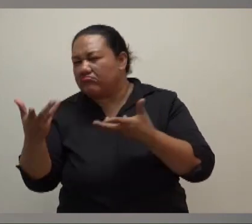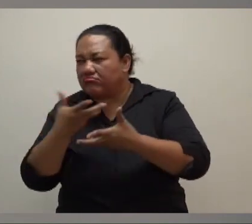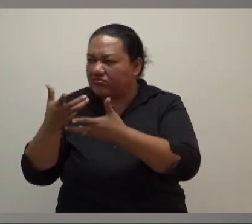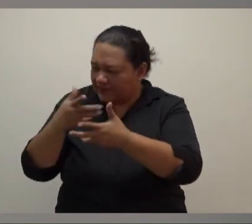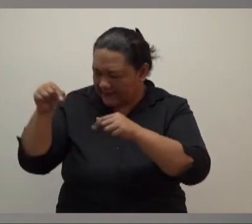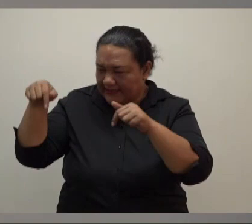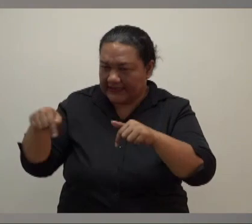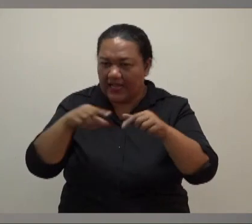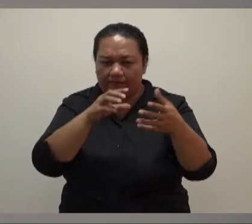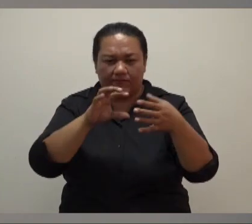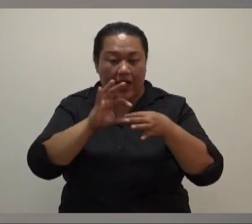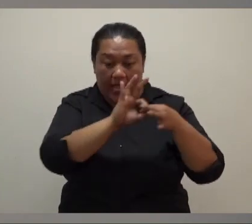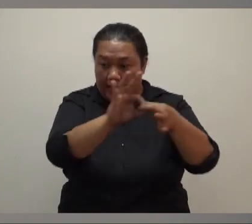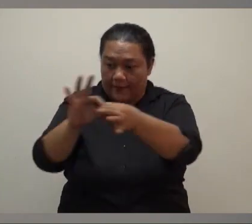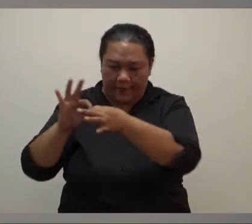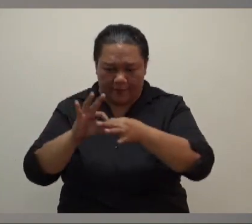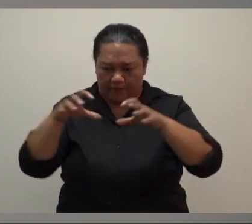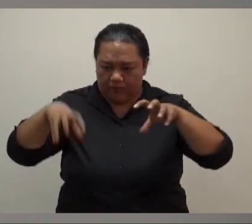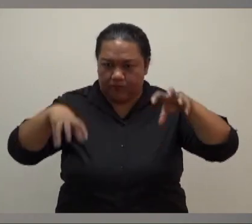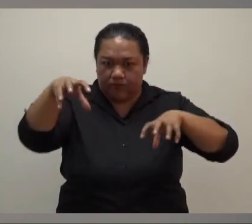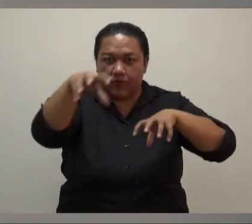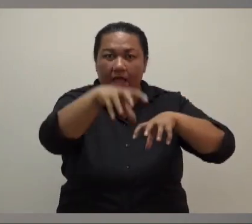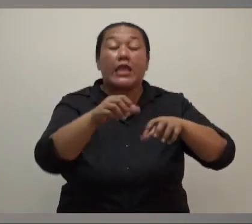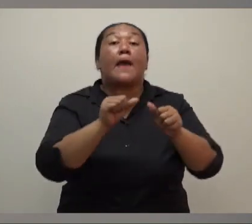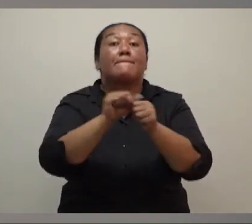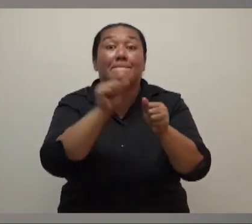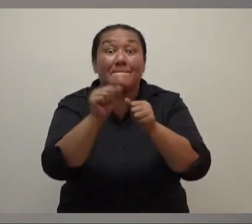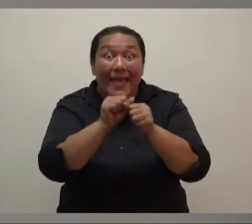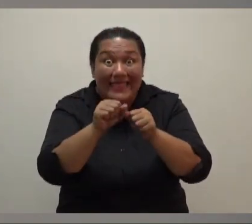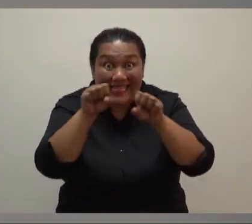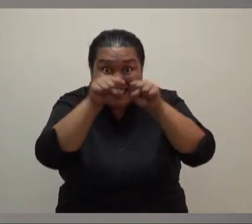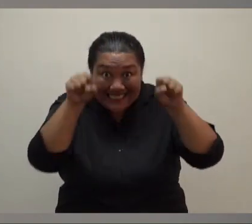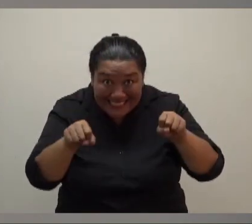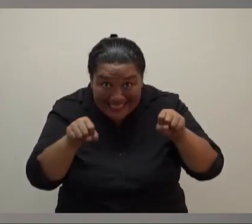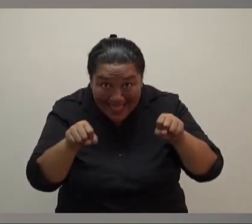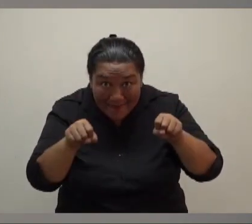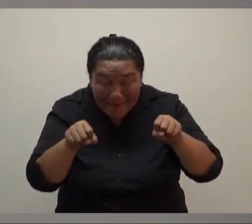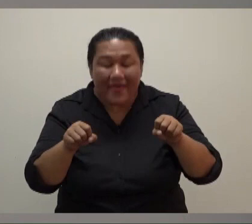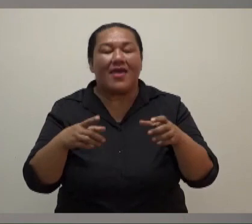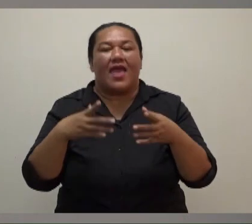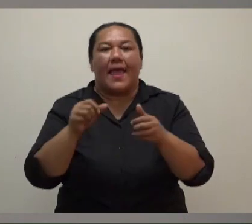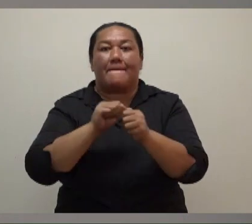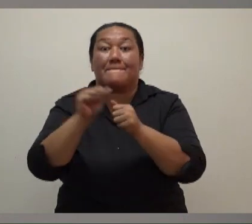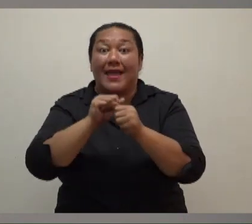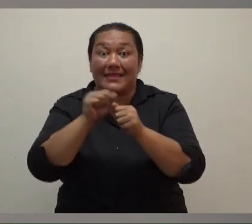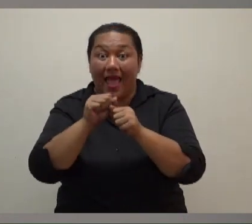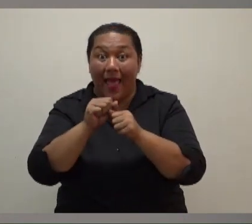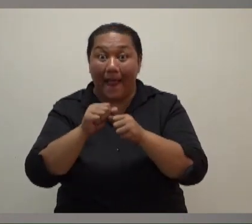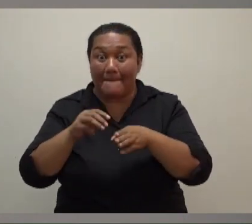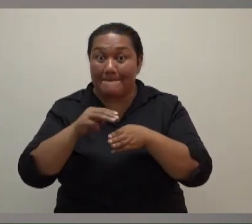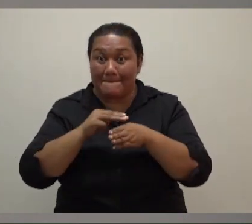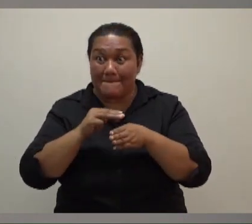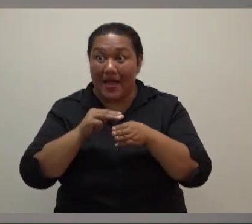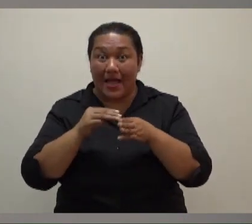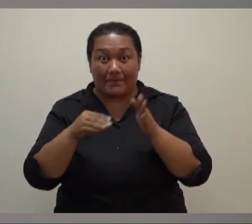place where they do have better systems of measurements. And I think a lot of people already had been warned about it. So